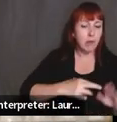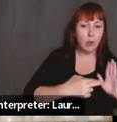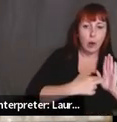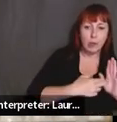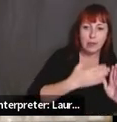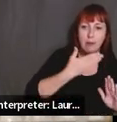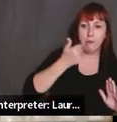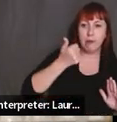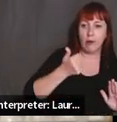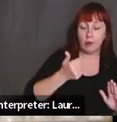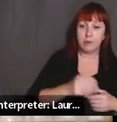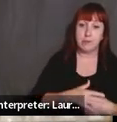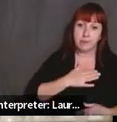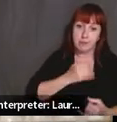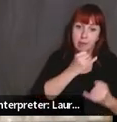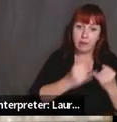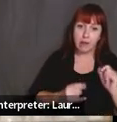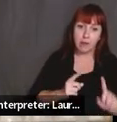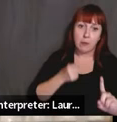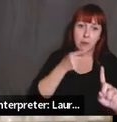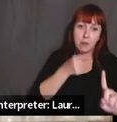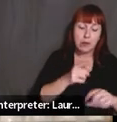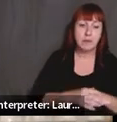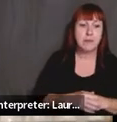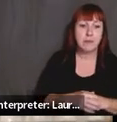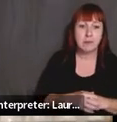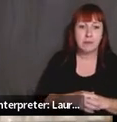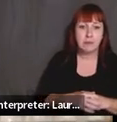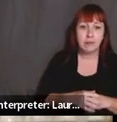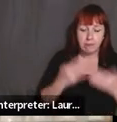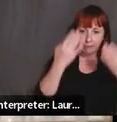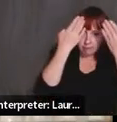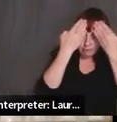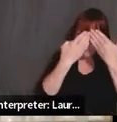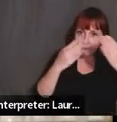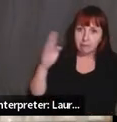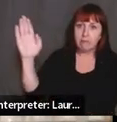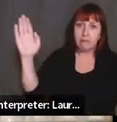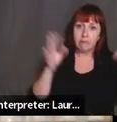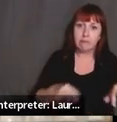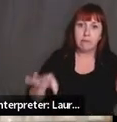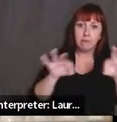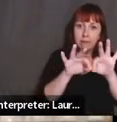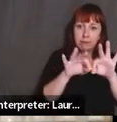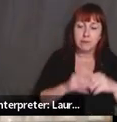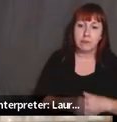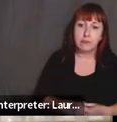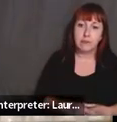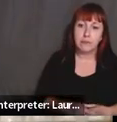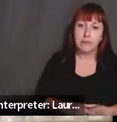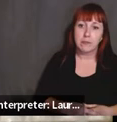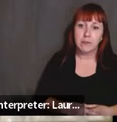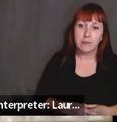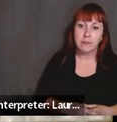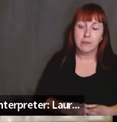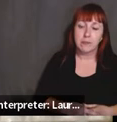And my final point is obviously being open-minded and, you know, making sure that you're